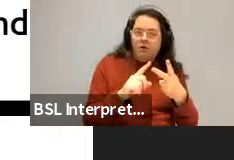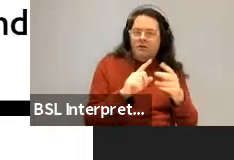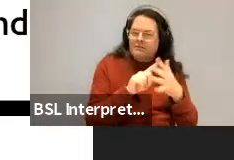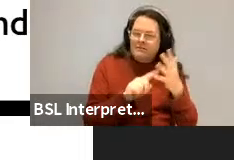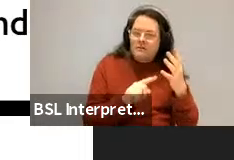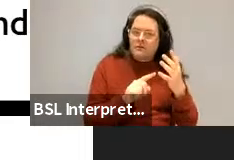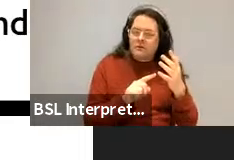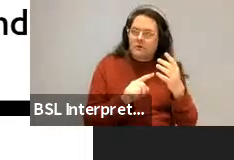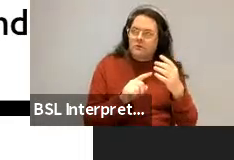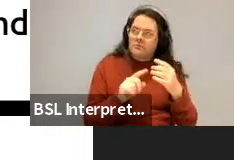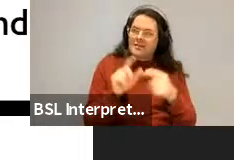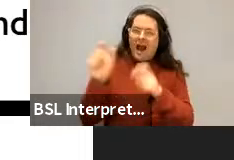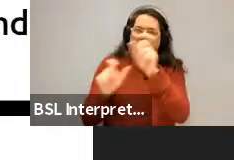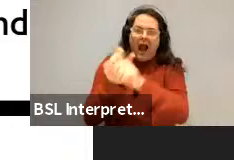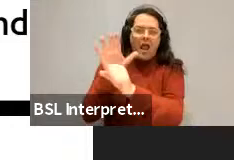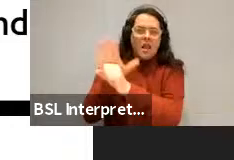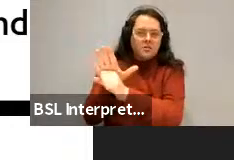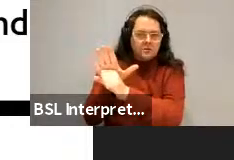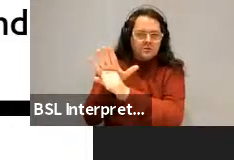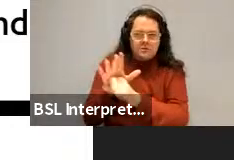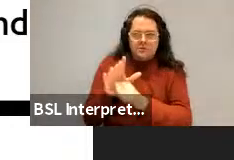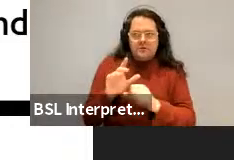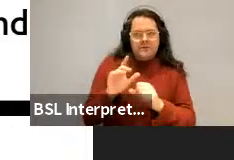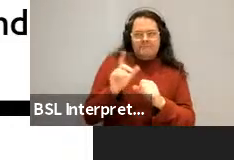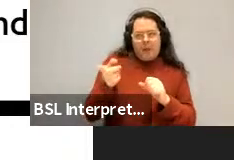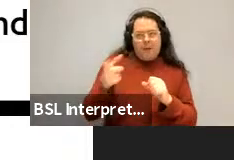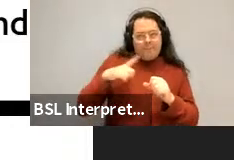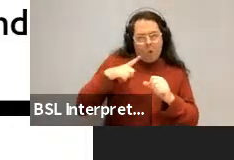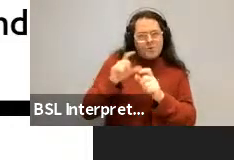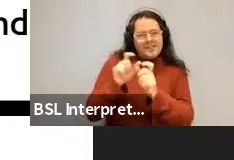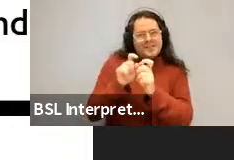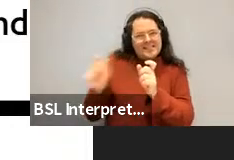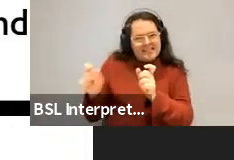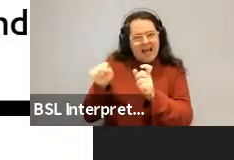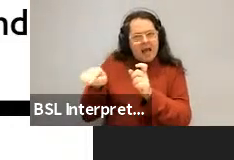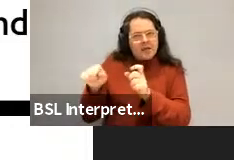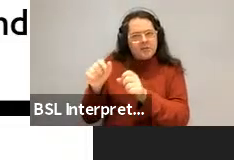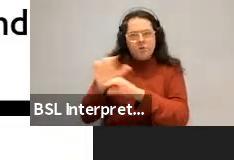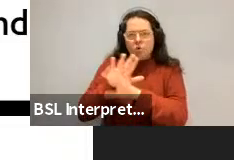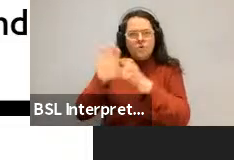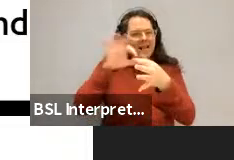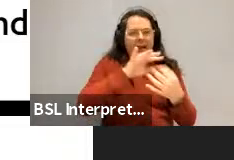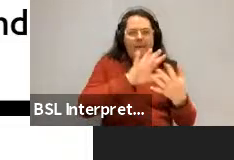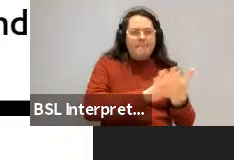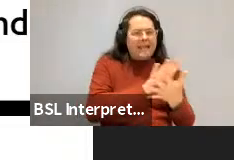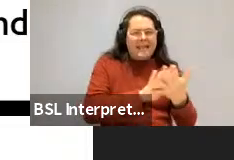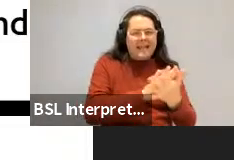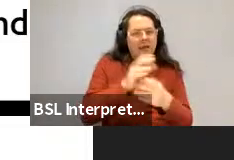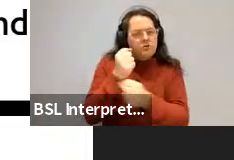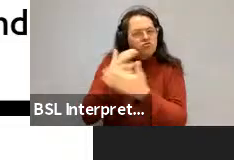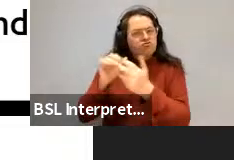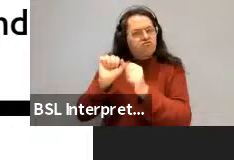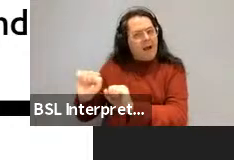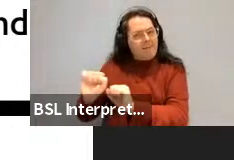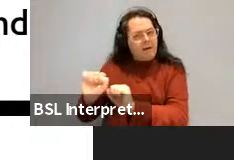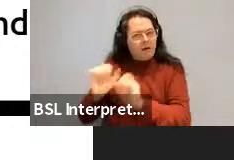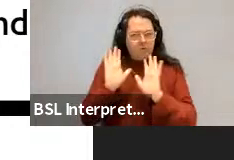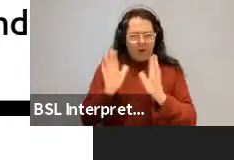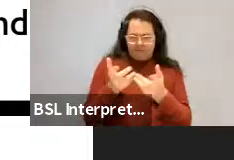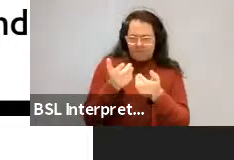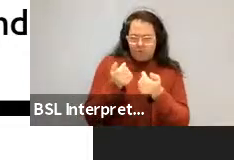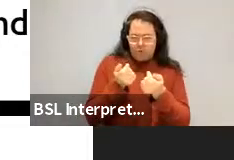means that we infer the difficulty is due to the syntax, the grammar independent of meaning, then we've got to control for all those things. So